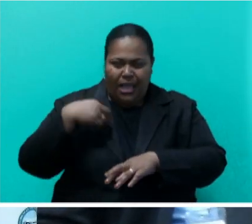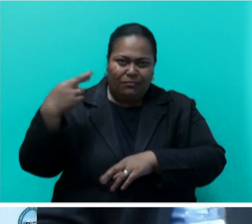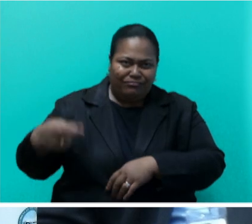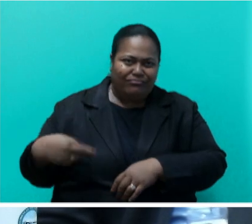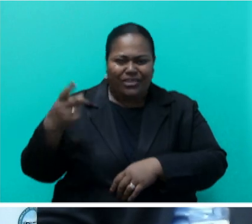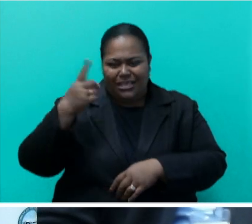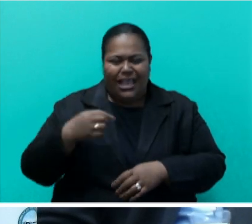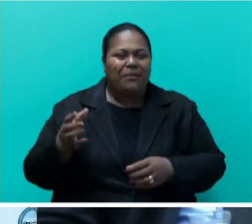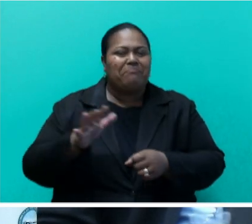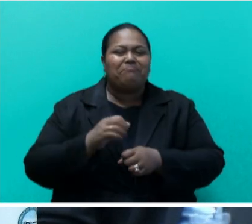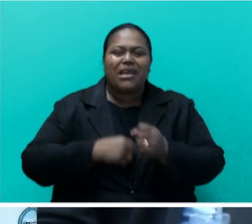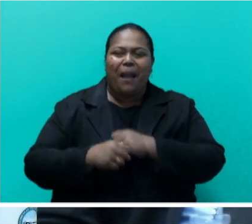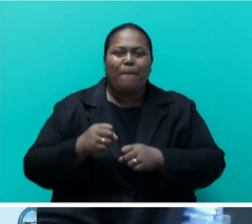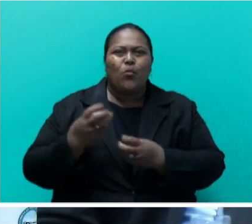economy.